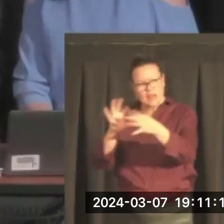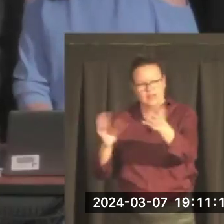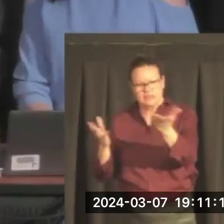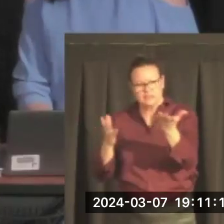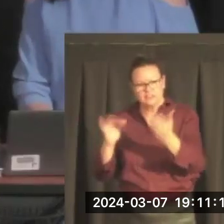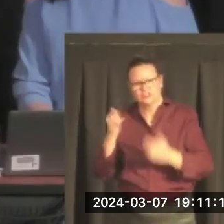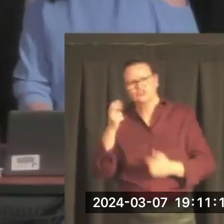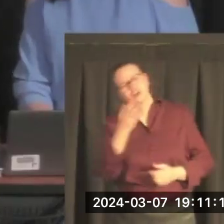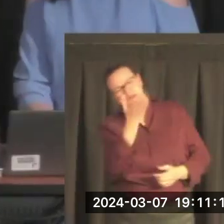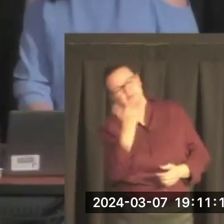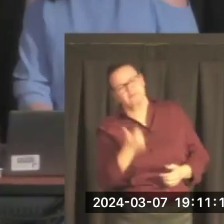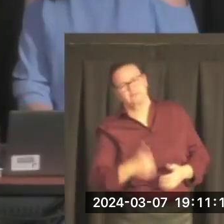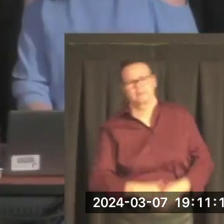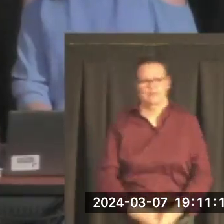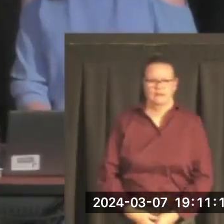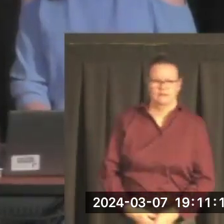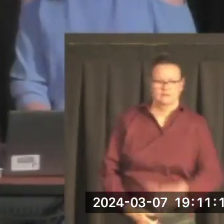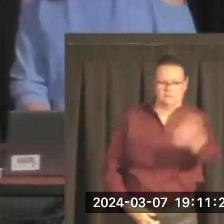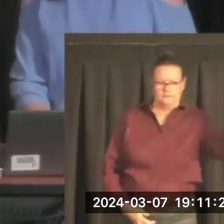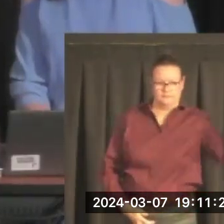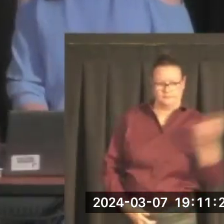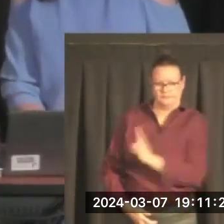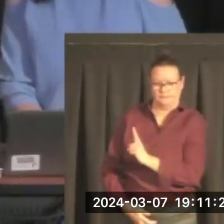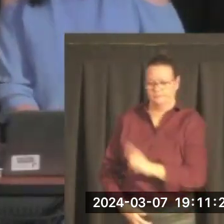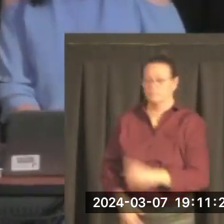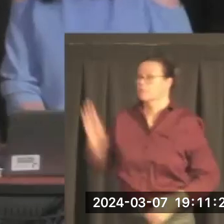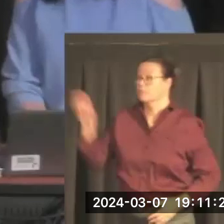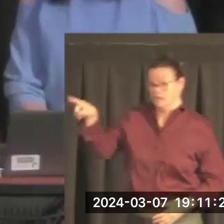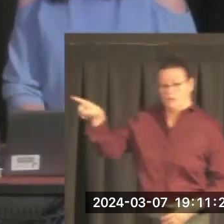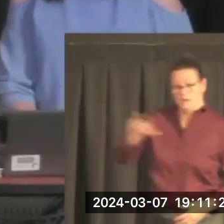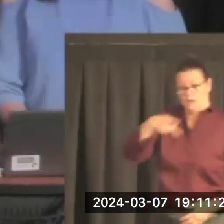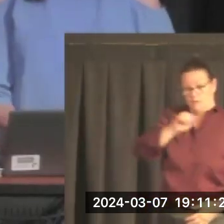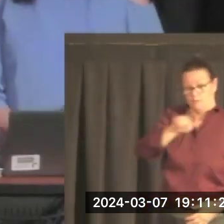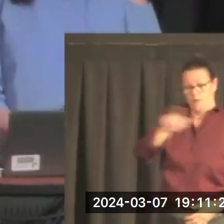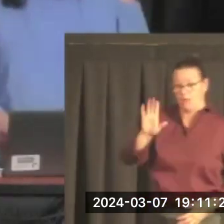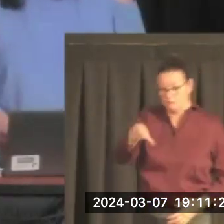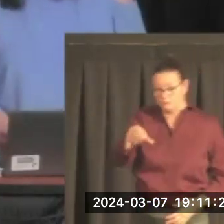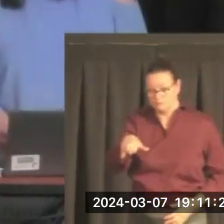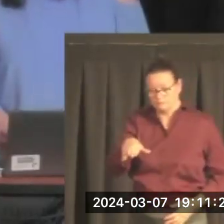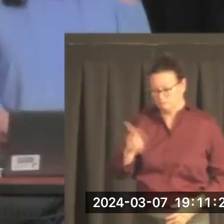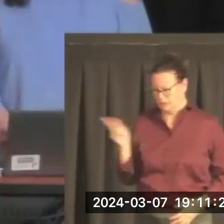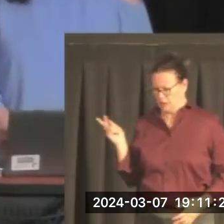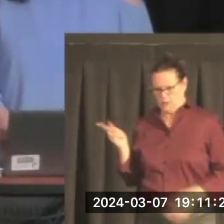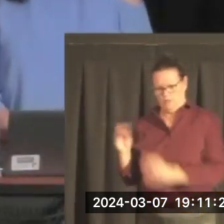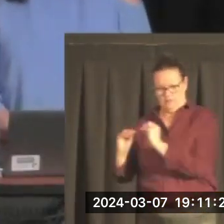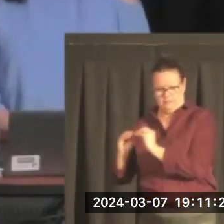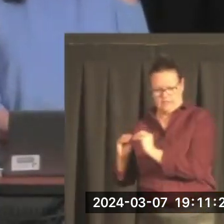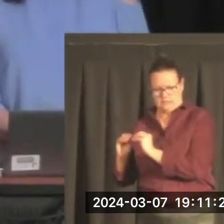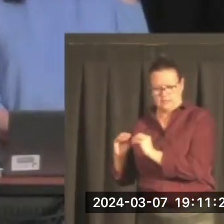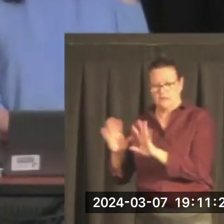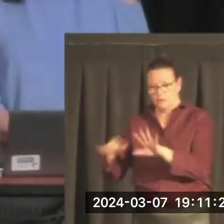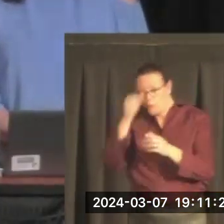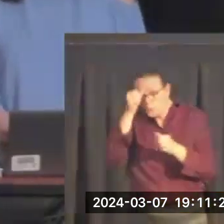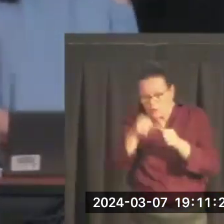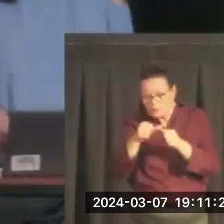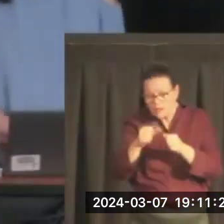reminder that when I began